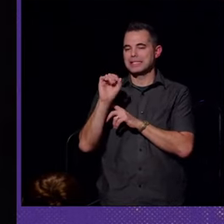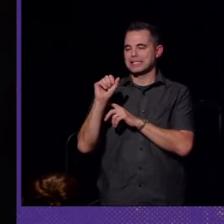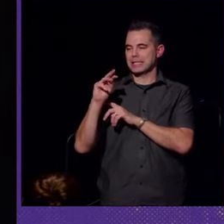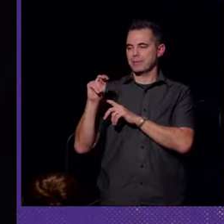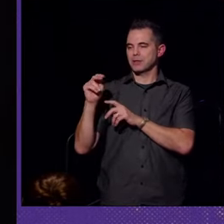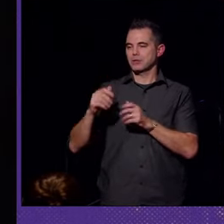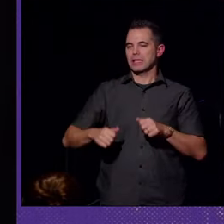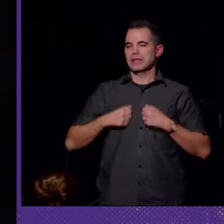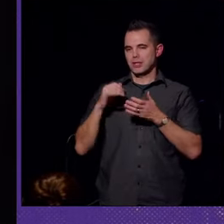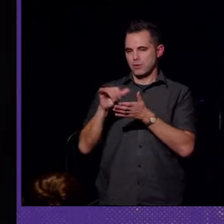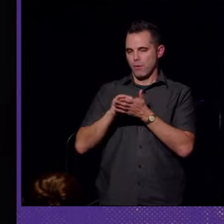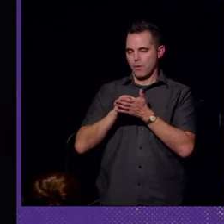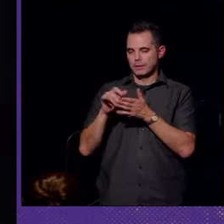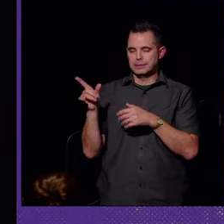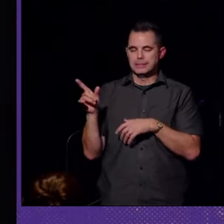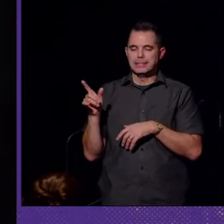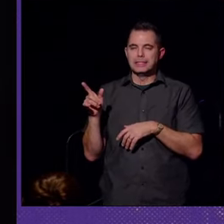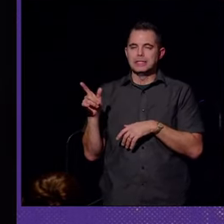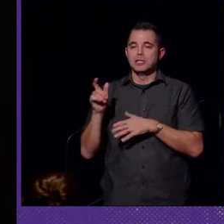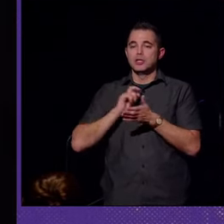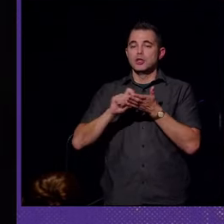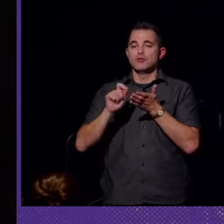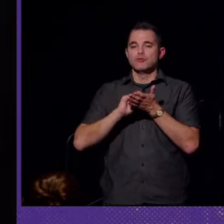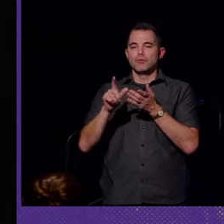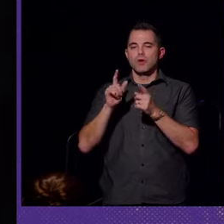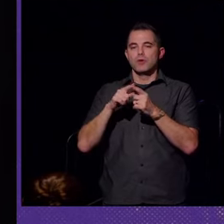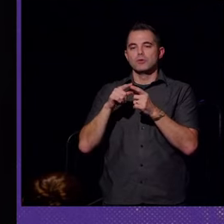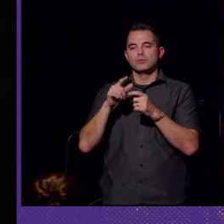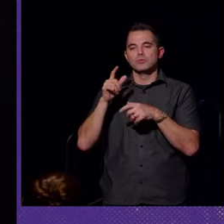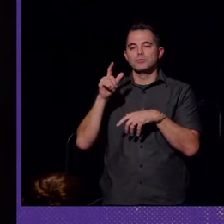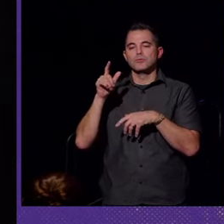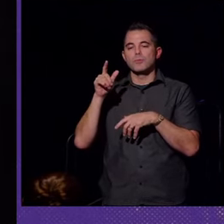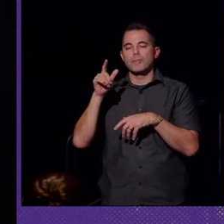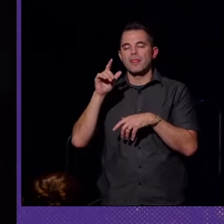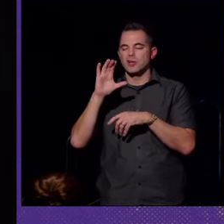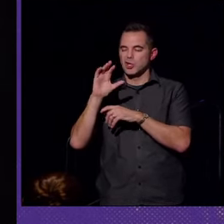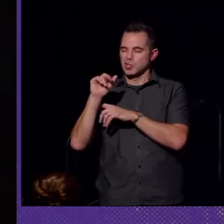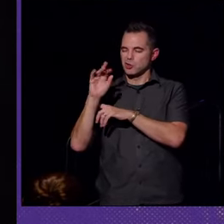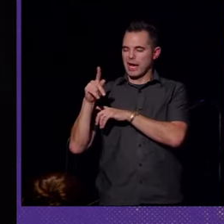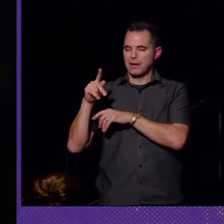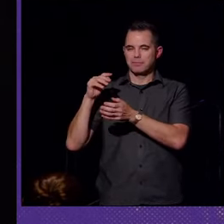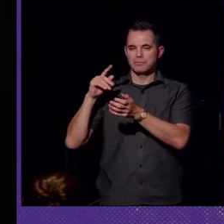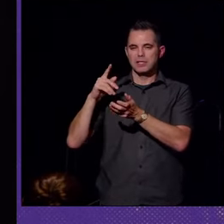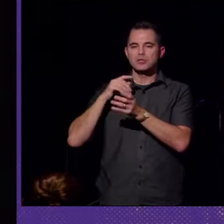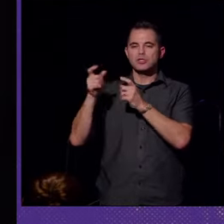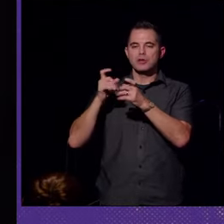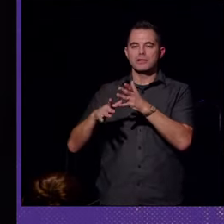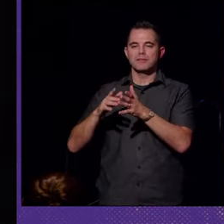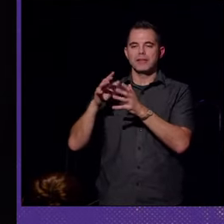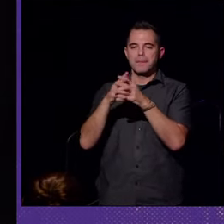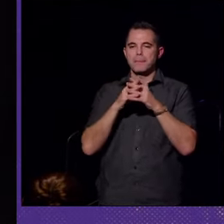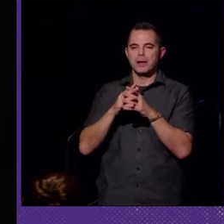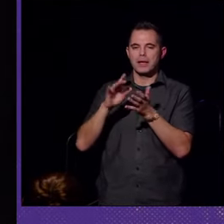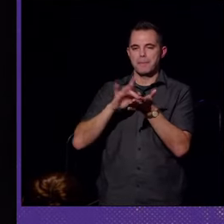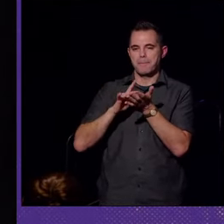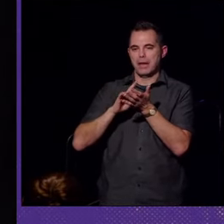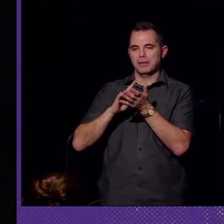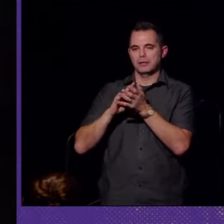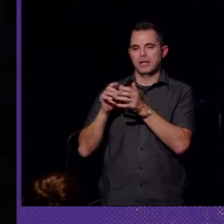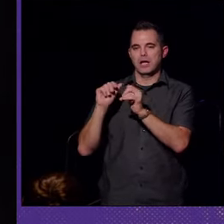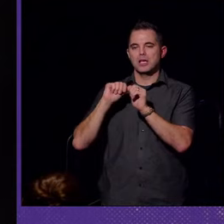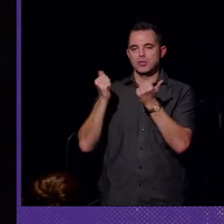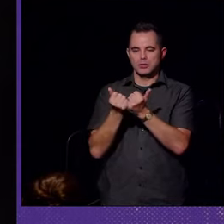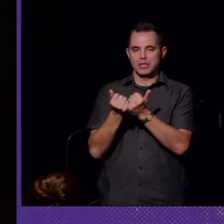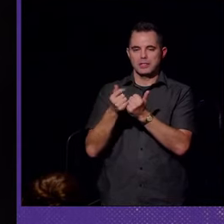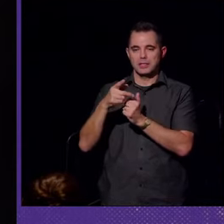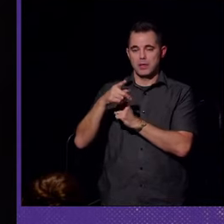lived in Ithaca, New York, wrote to Elsa Kramp, who was the director of the American Medical Association's